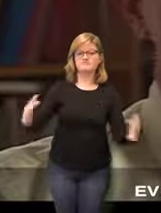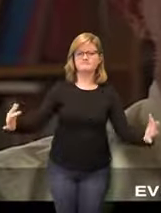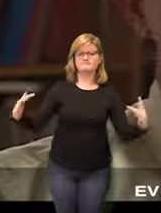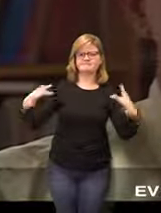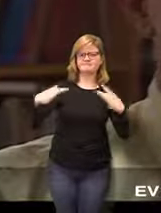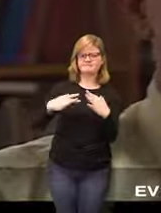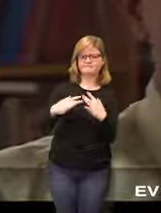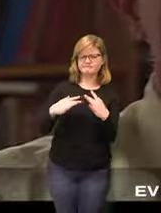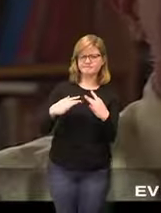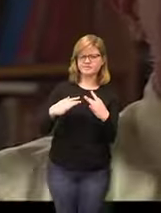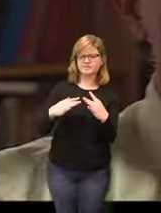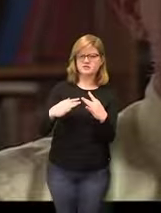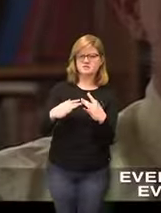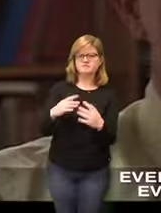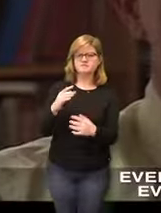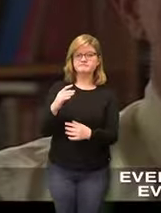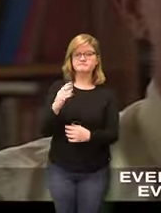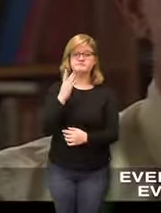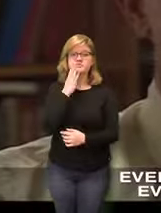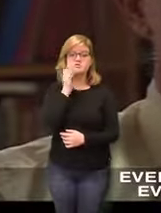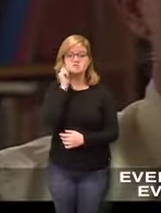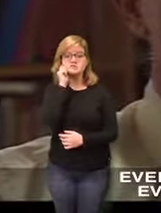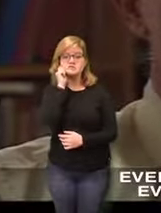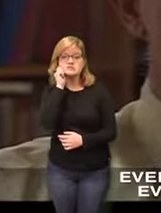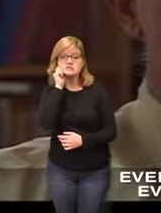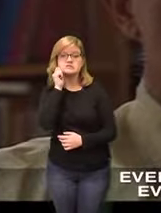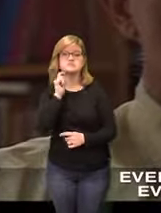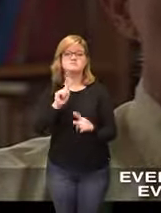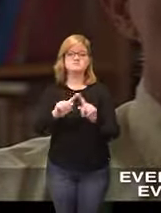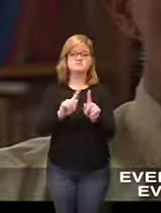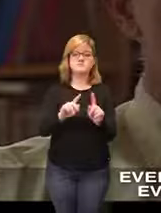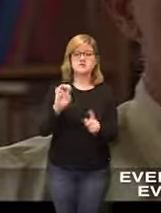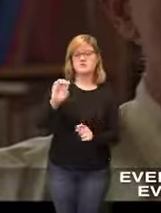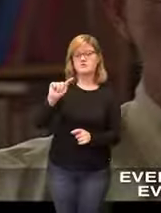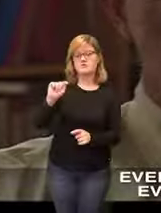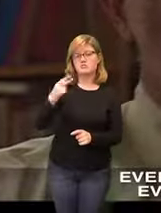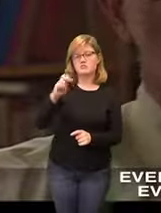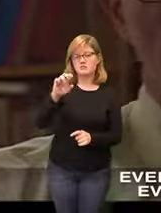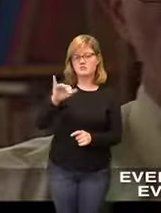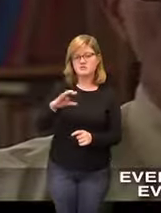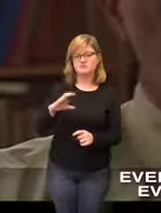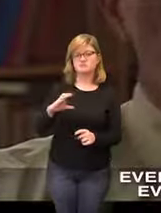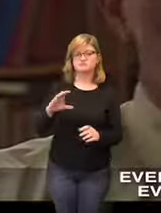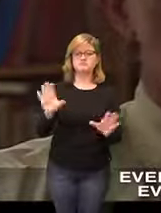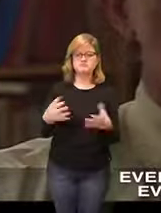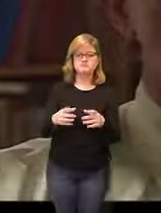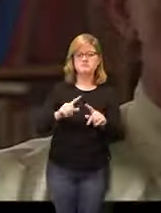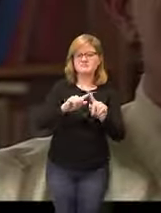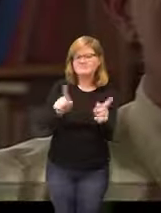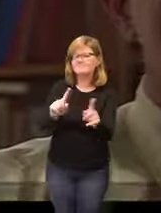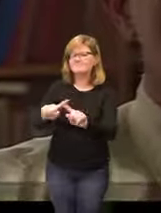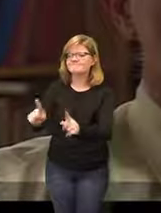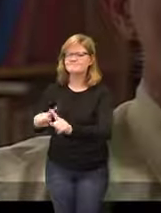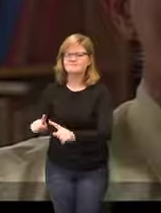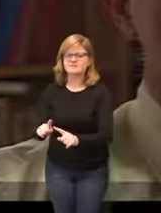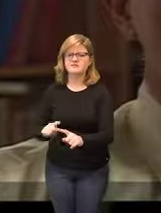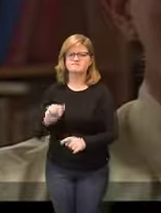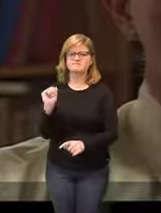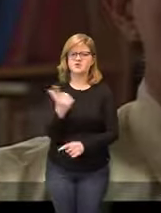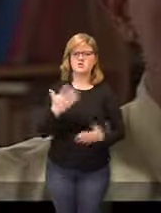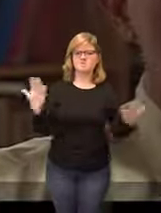everybody from the world every race every nationality every ethnic group is here